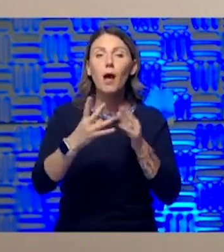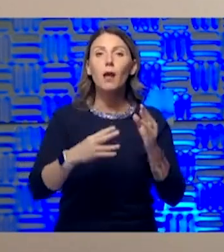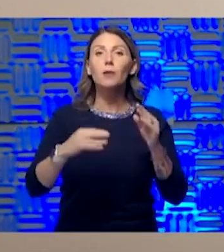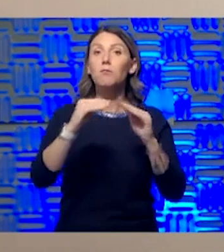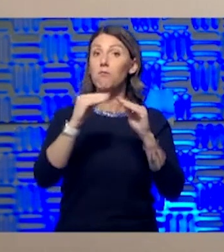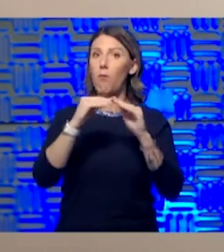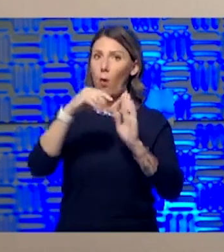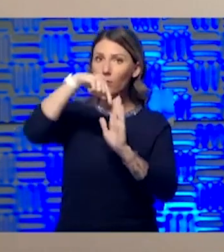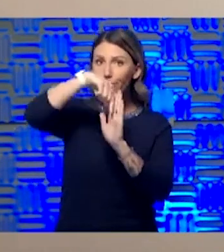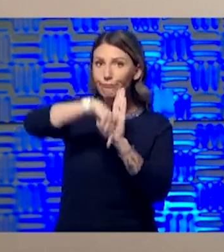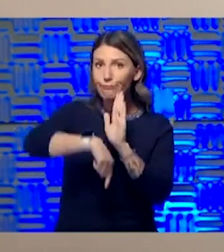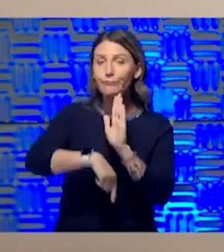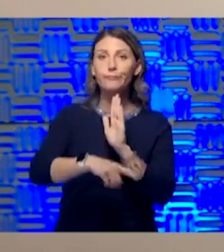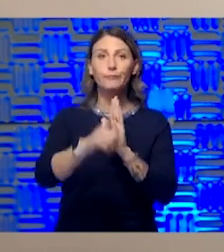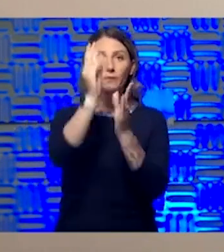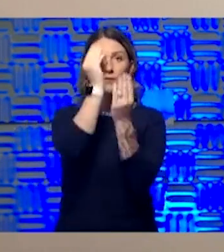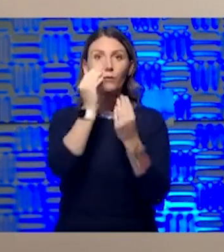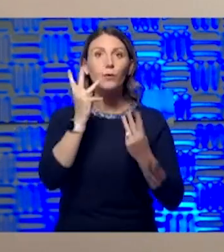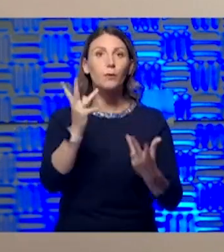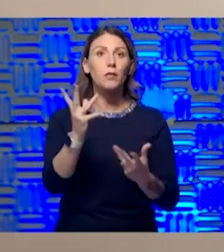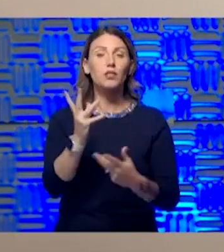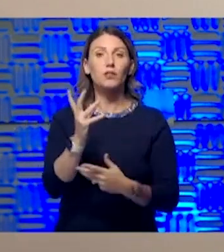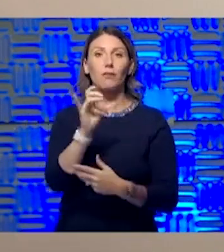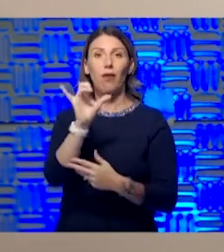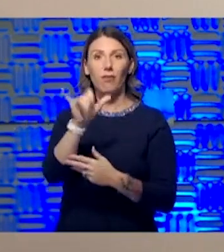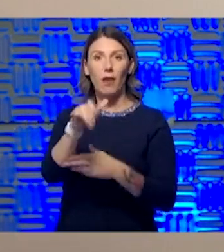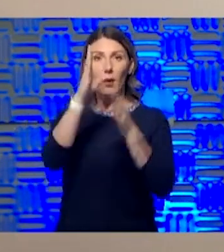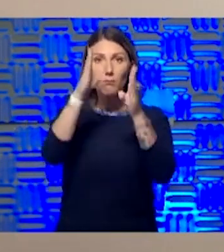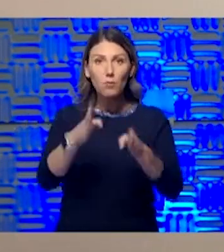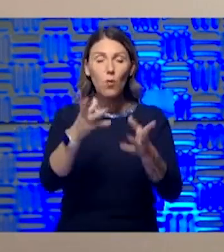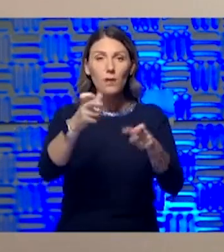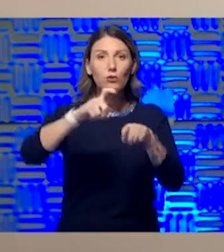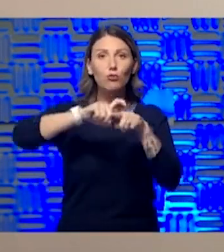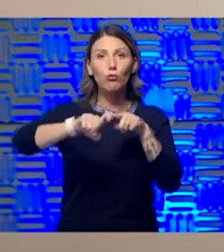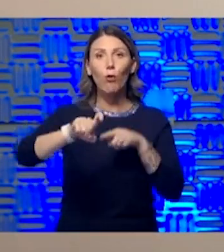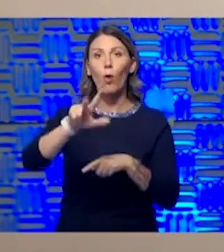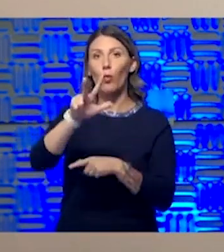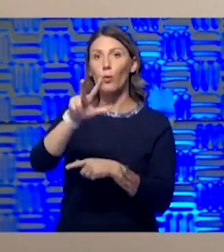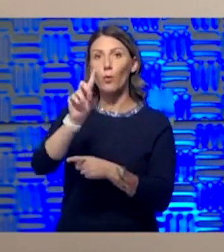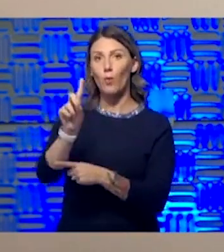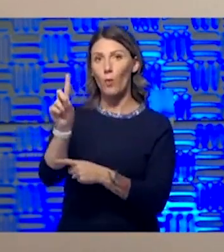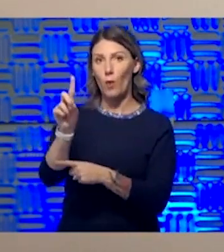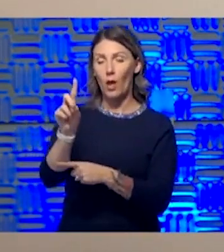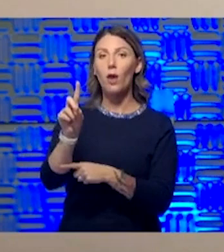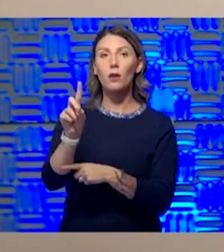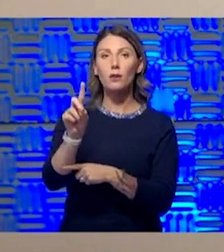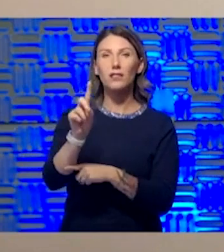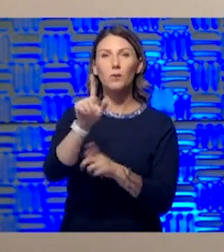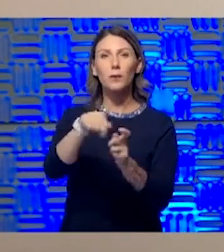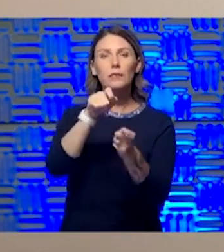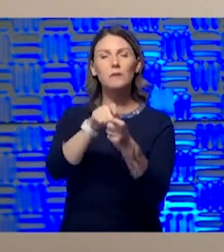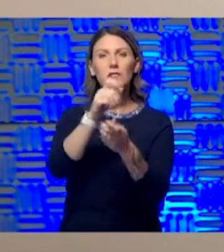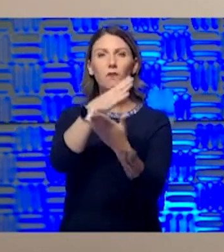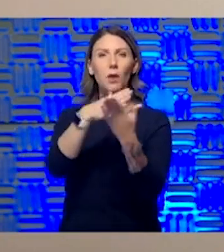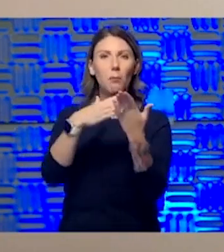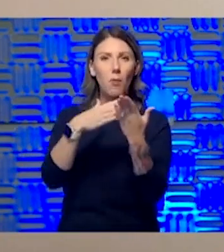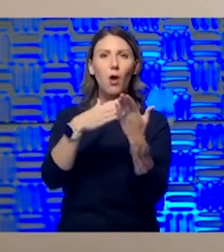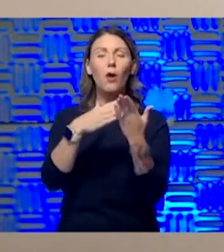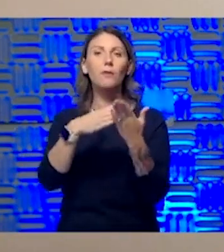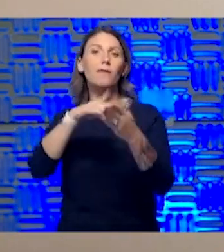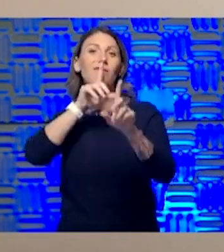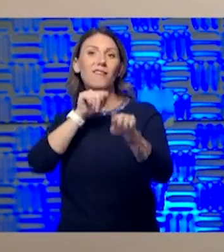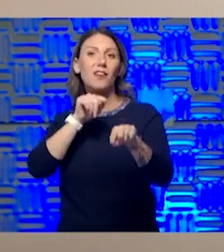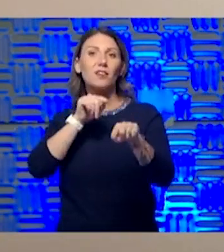deeper information. If somebody like this person wanted to call our 311 line, we'll have a specific section of that that answers